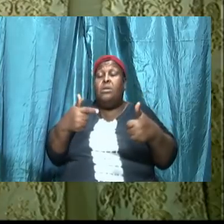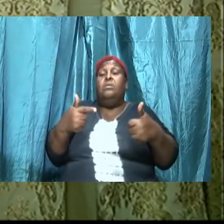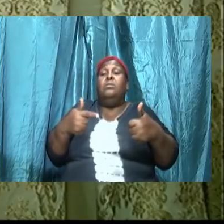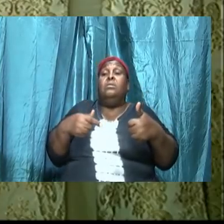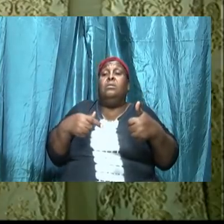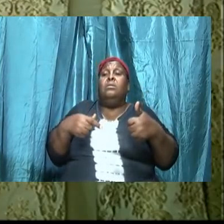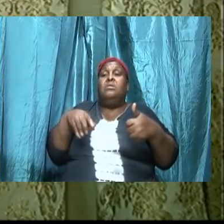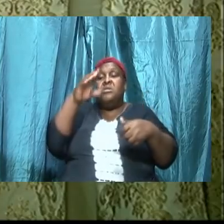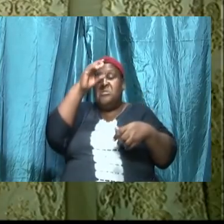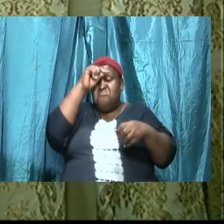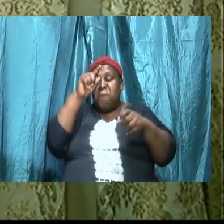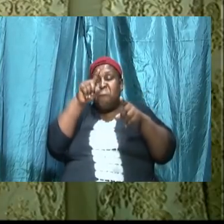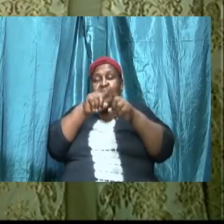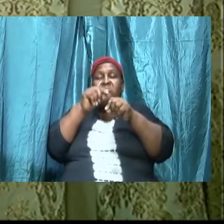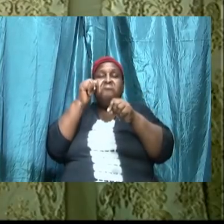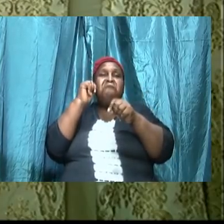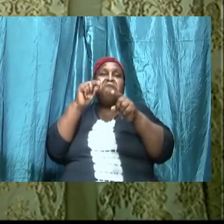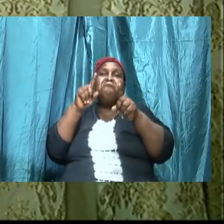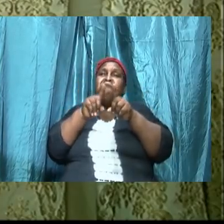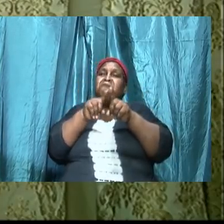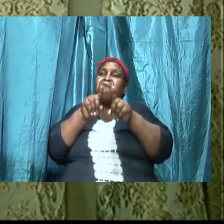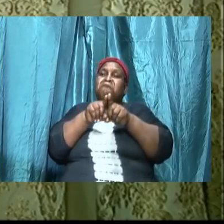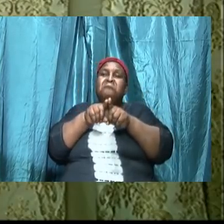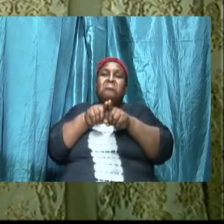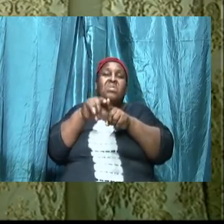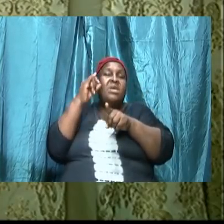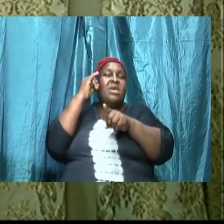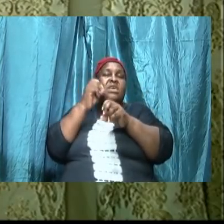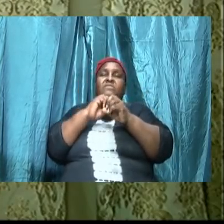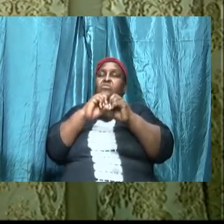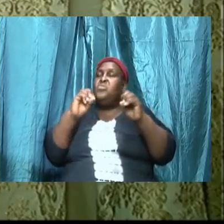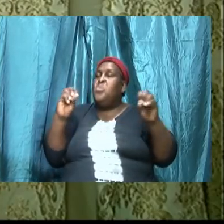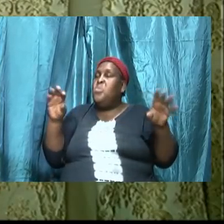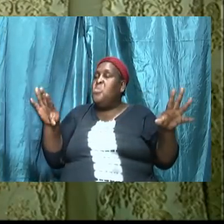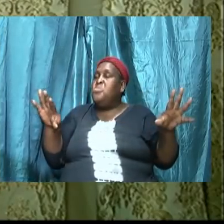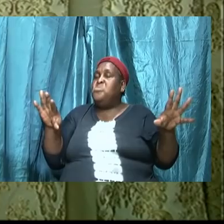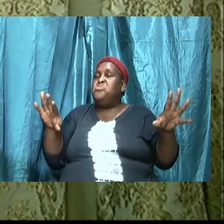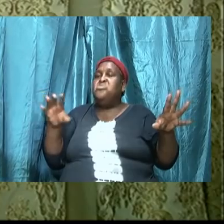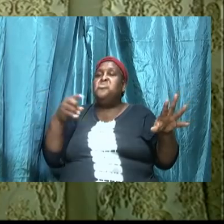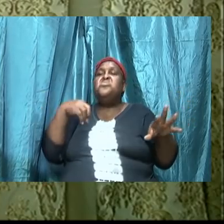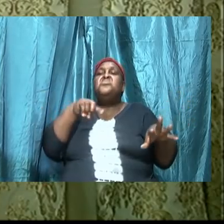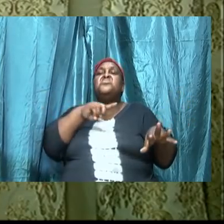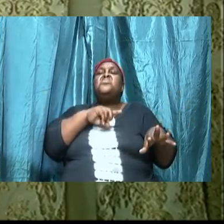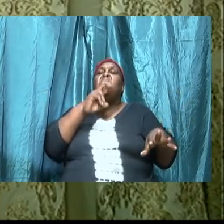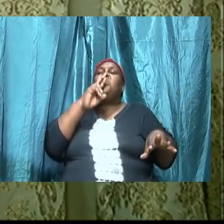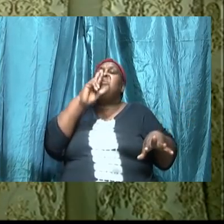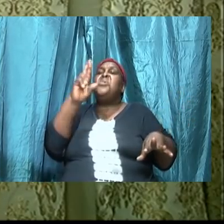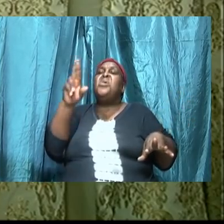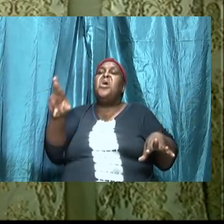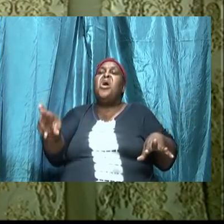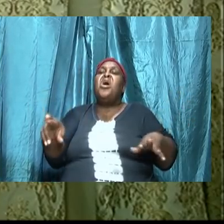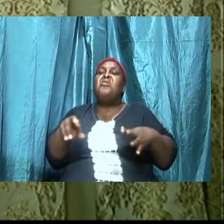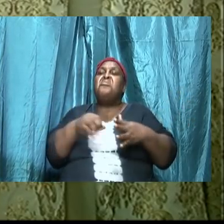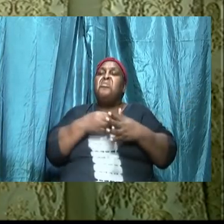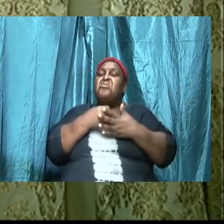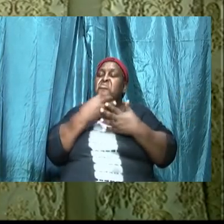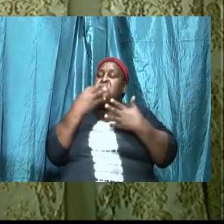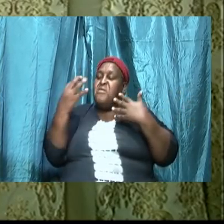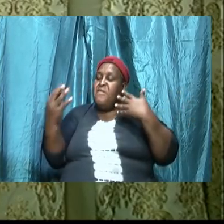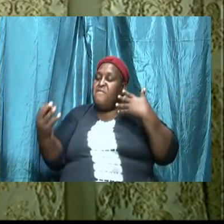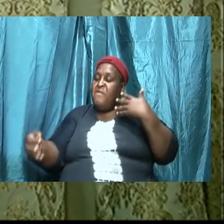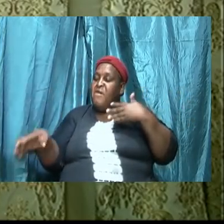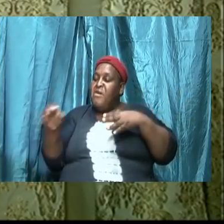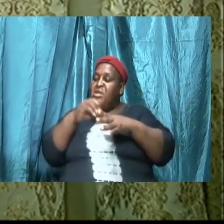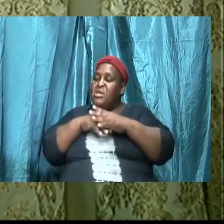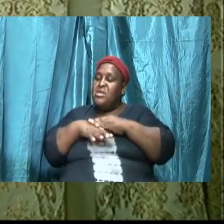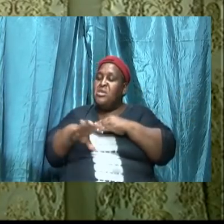brothers and sisters because if we don't then we are going to fall into